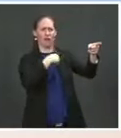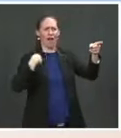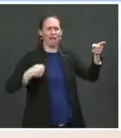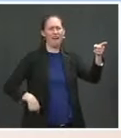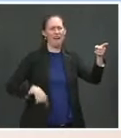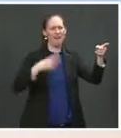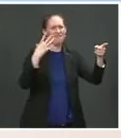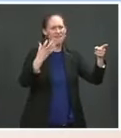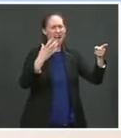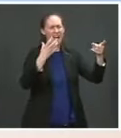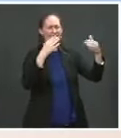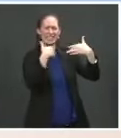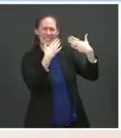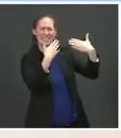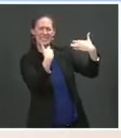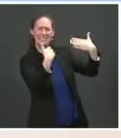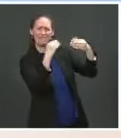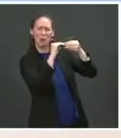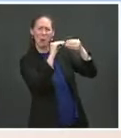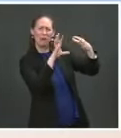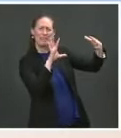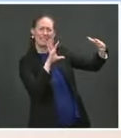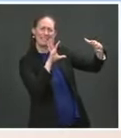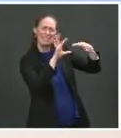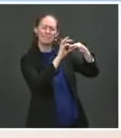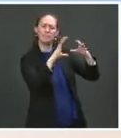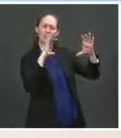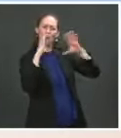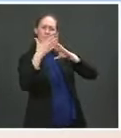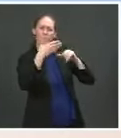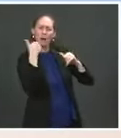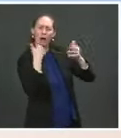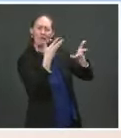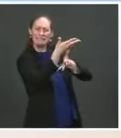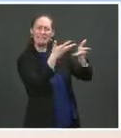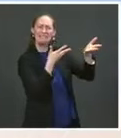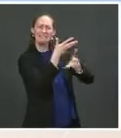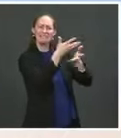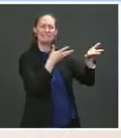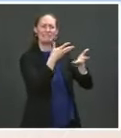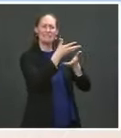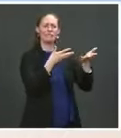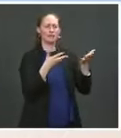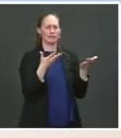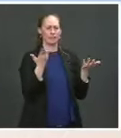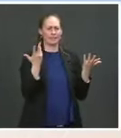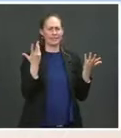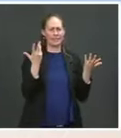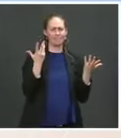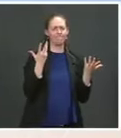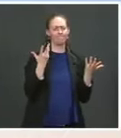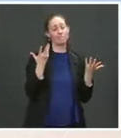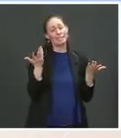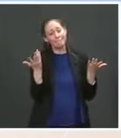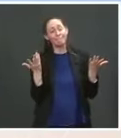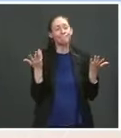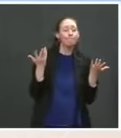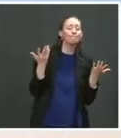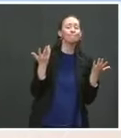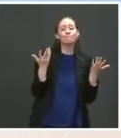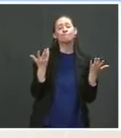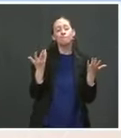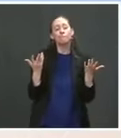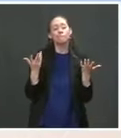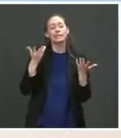line of communication, and where we have a long way to go, but it's a beginning, and